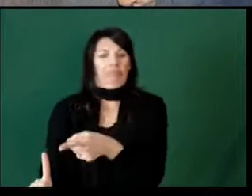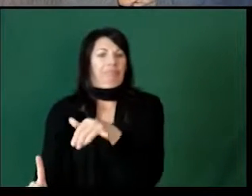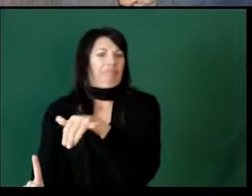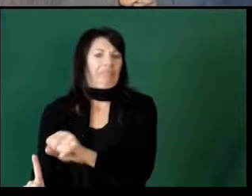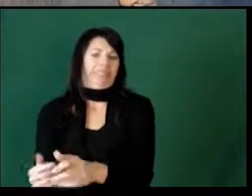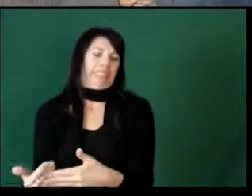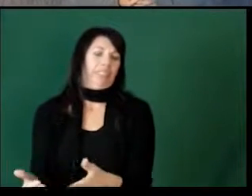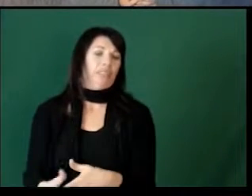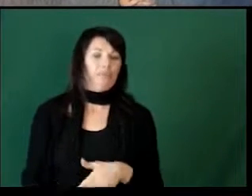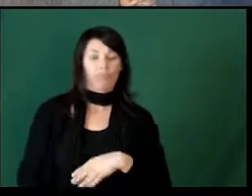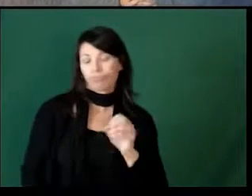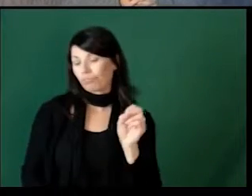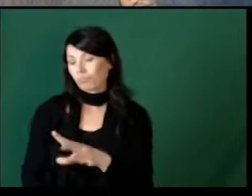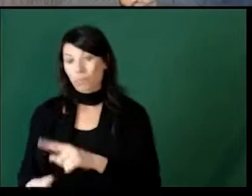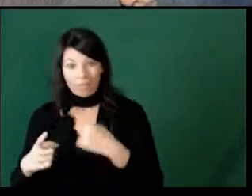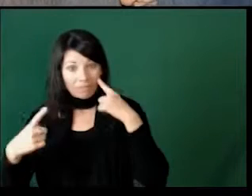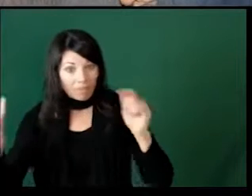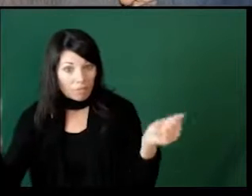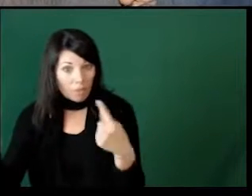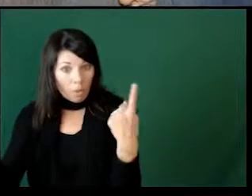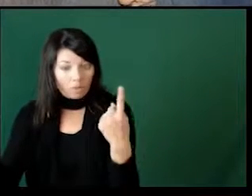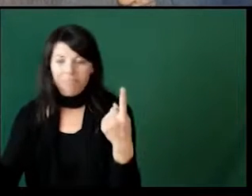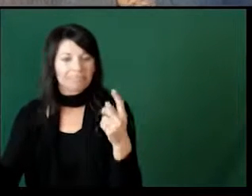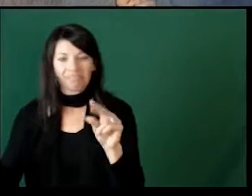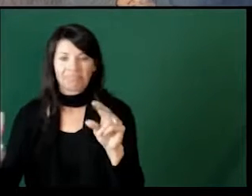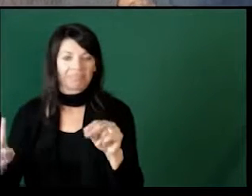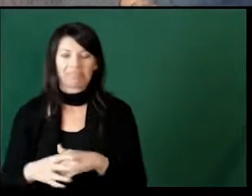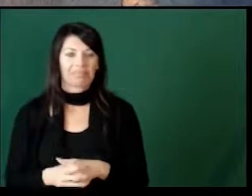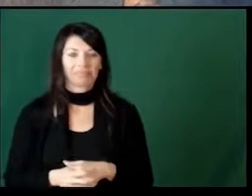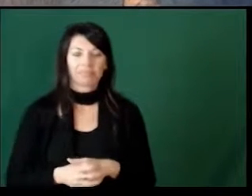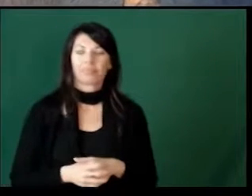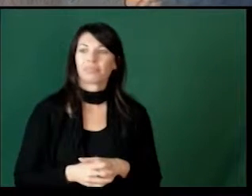although it's not always effective.